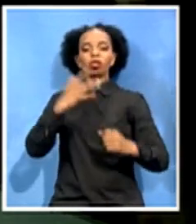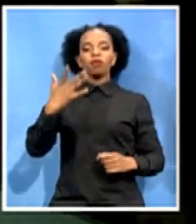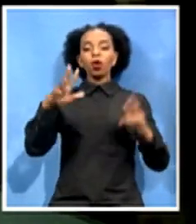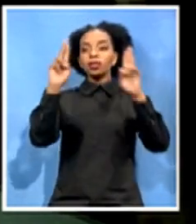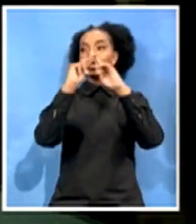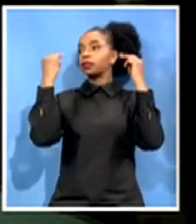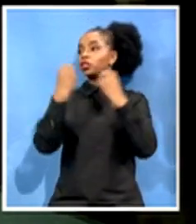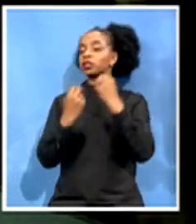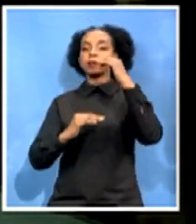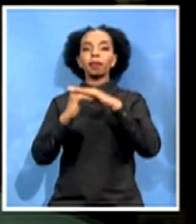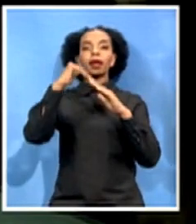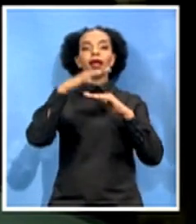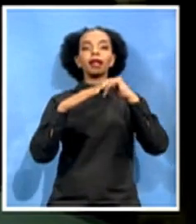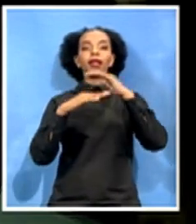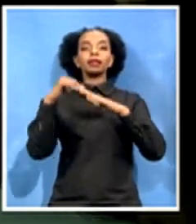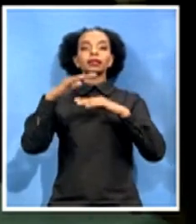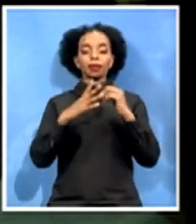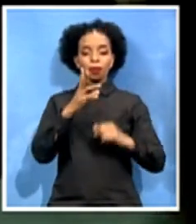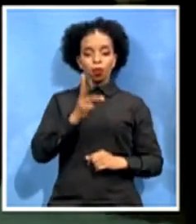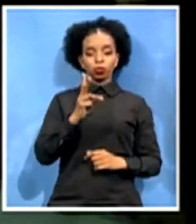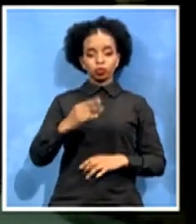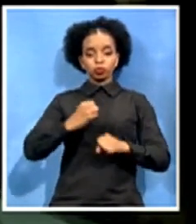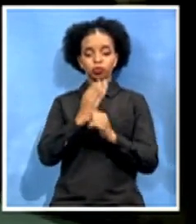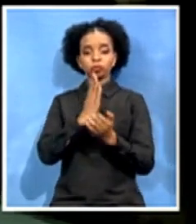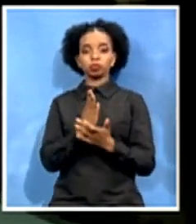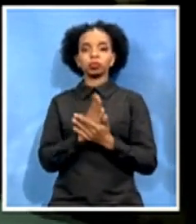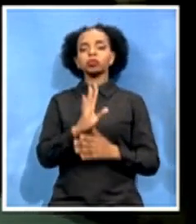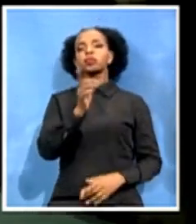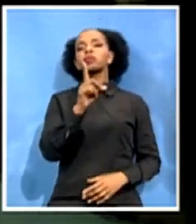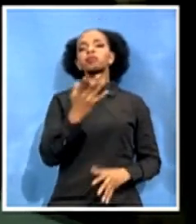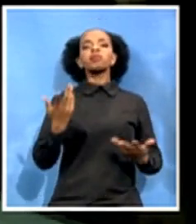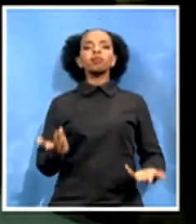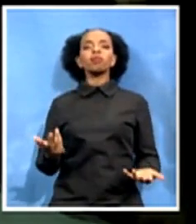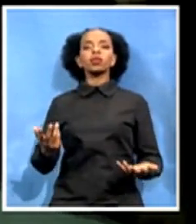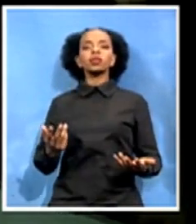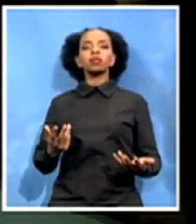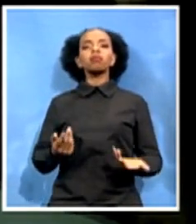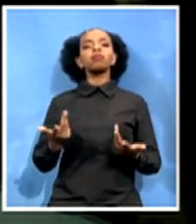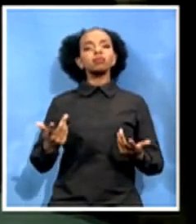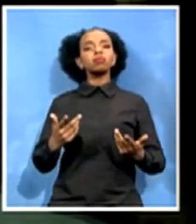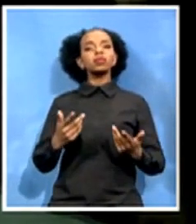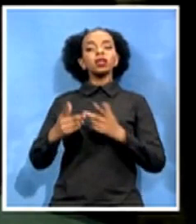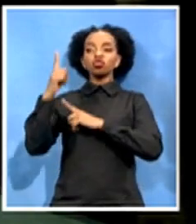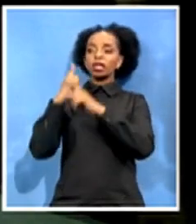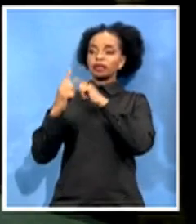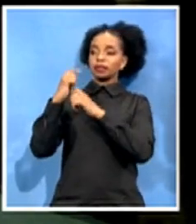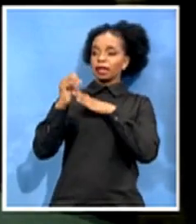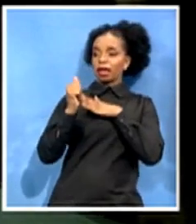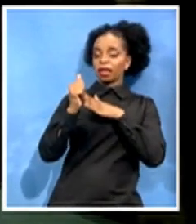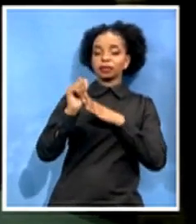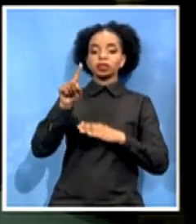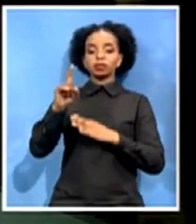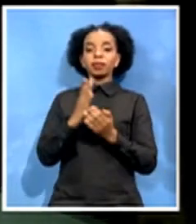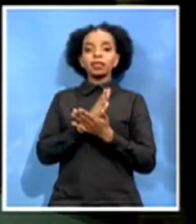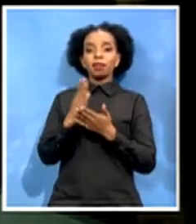traditional leadership are not part of divisions, are not part of factionalism